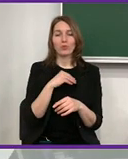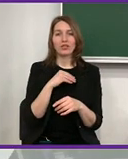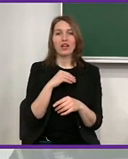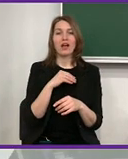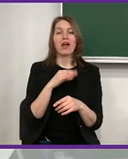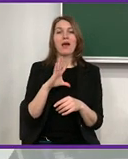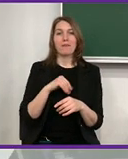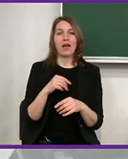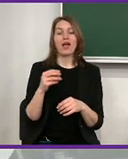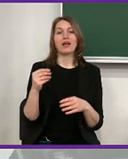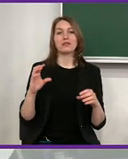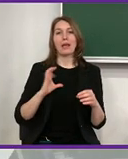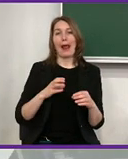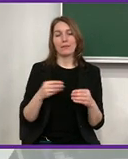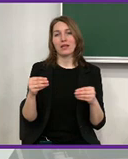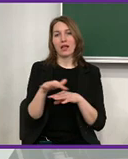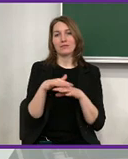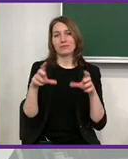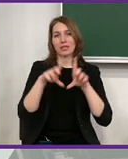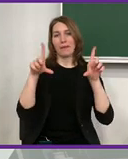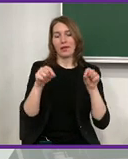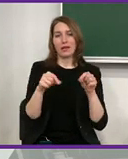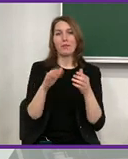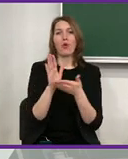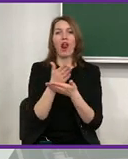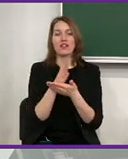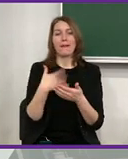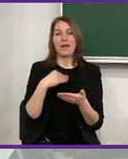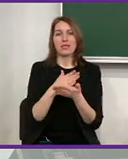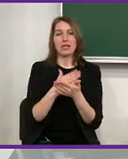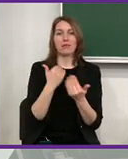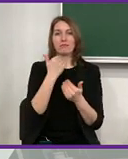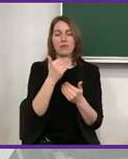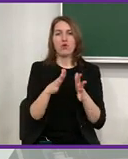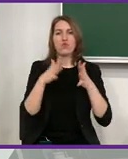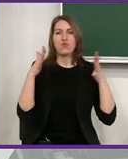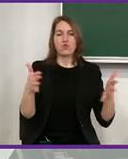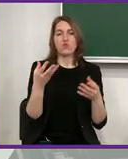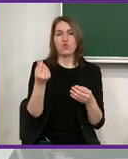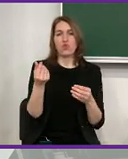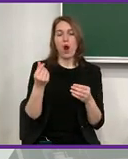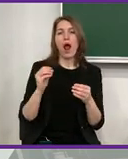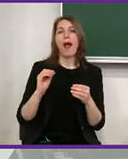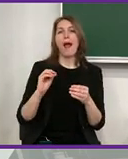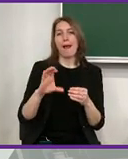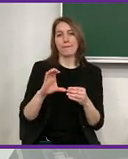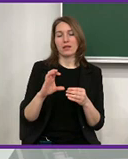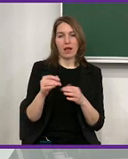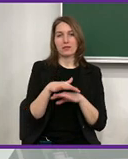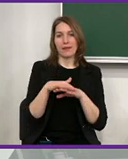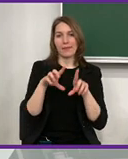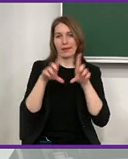not support these practices in its companies. According to the classification of businesses in